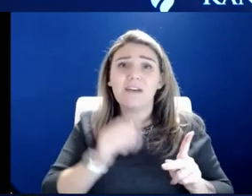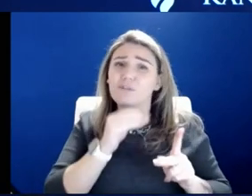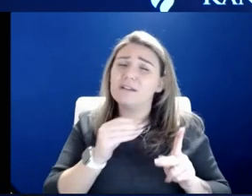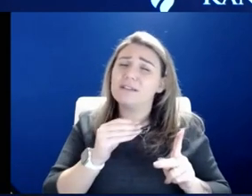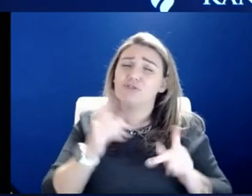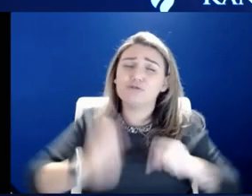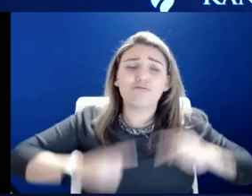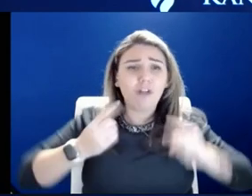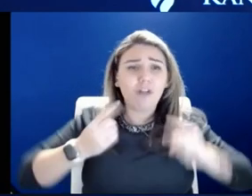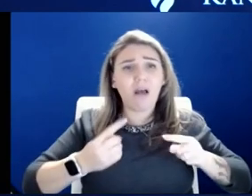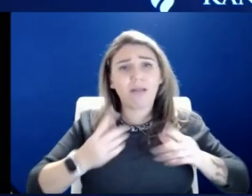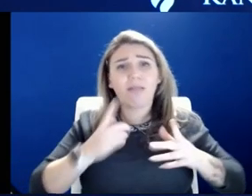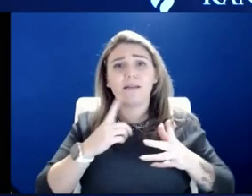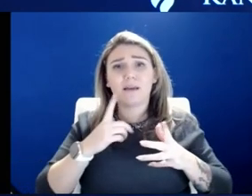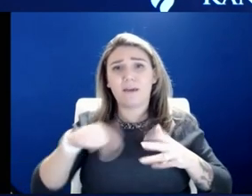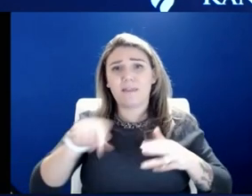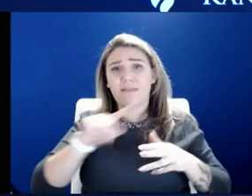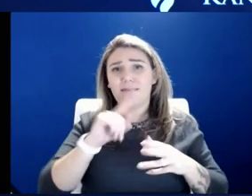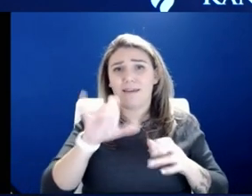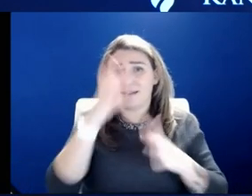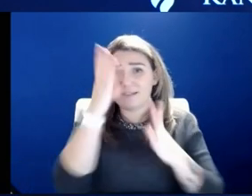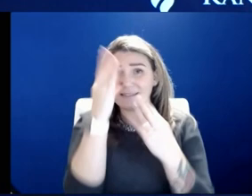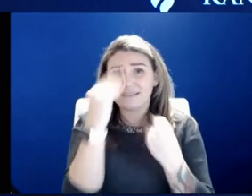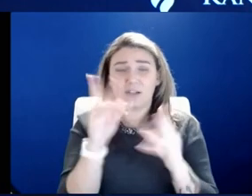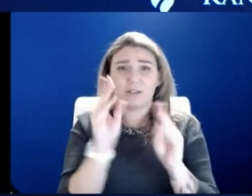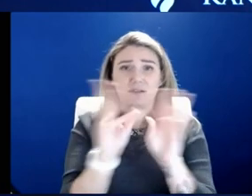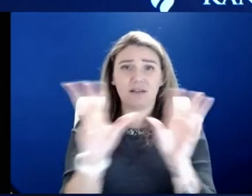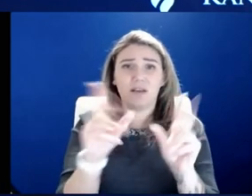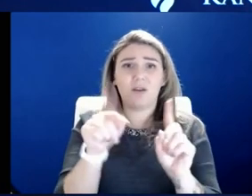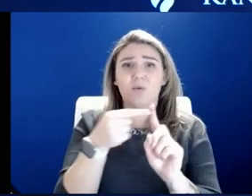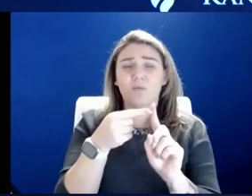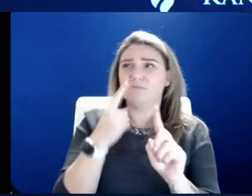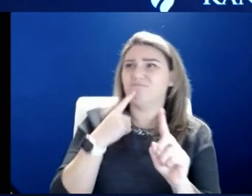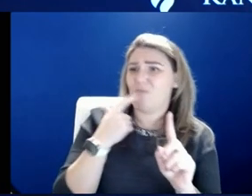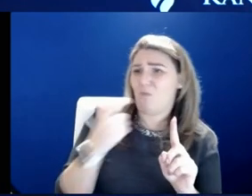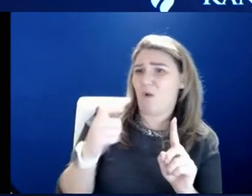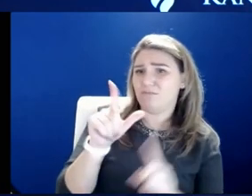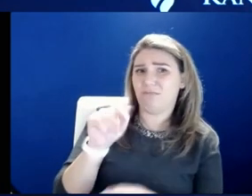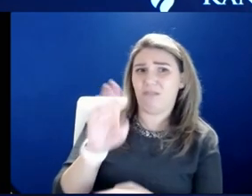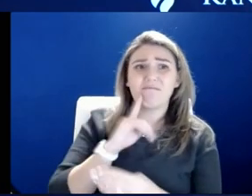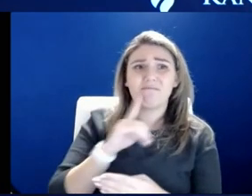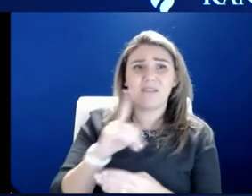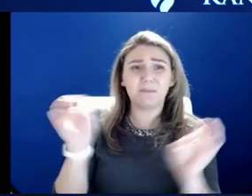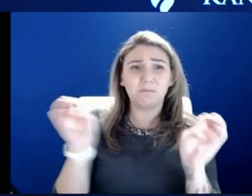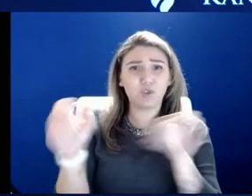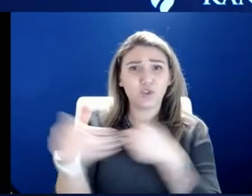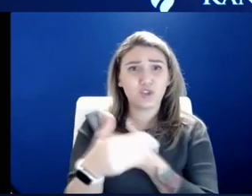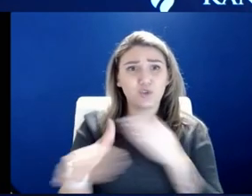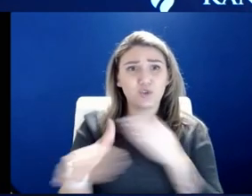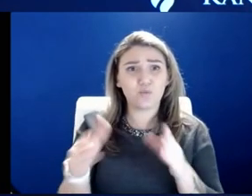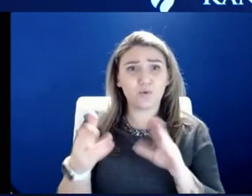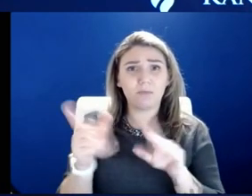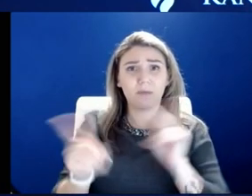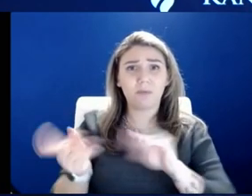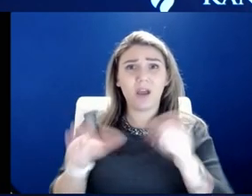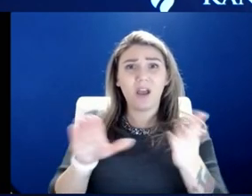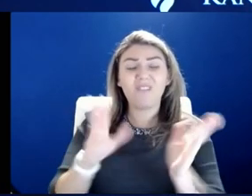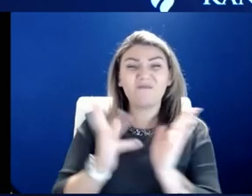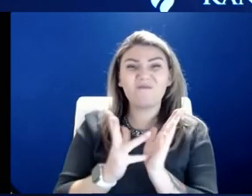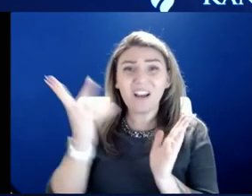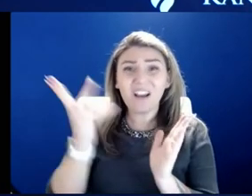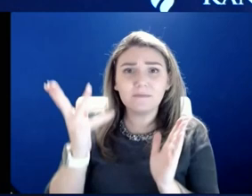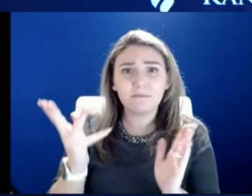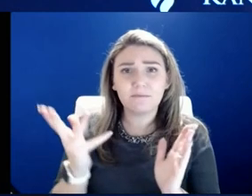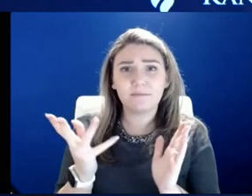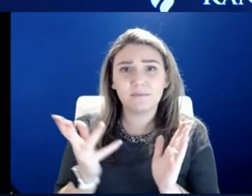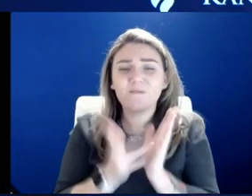The data was very clear when we looked at the Mission Control app that the number of people dying in emergency rooms is up five times in December.